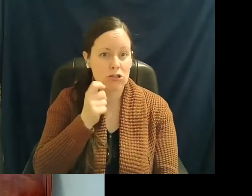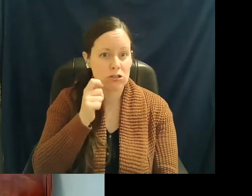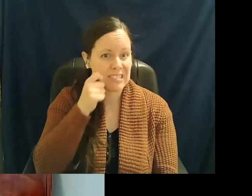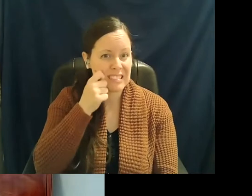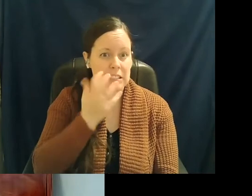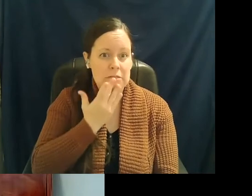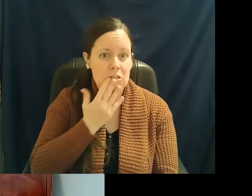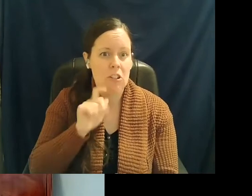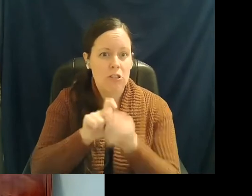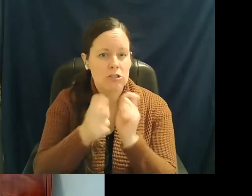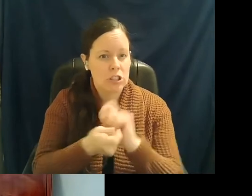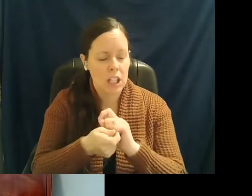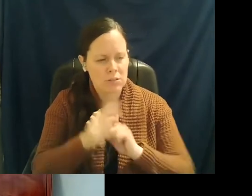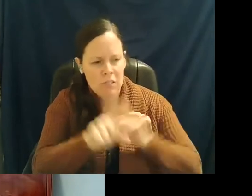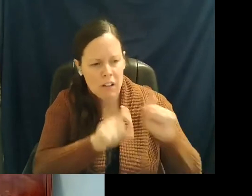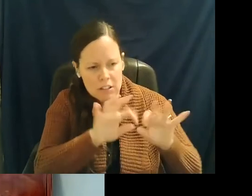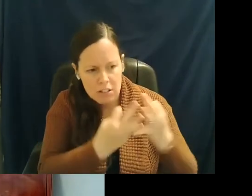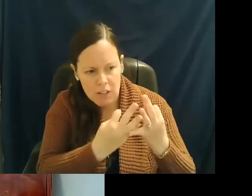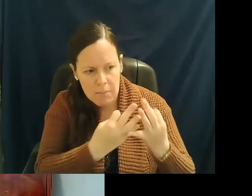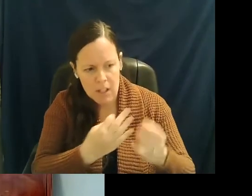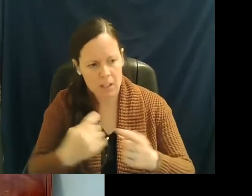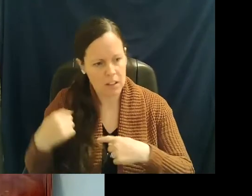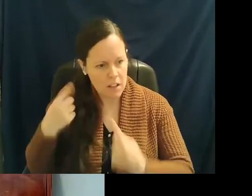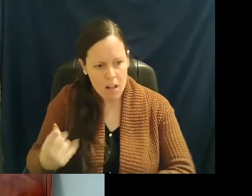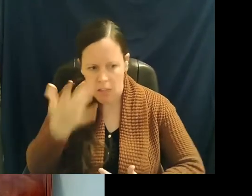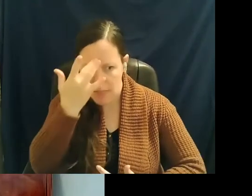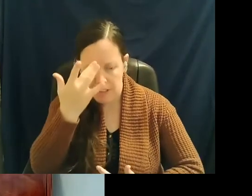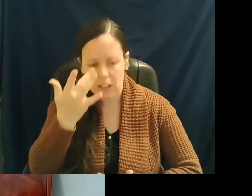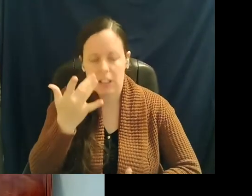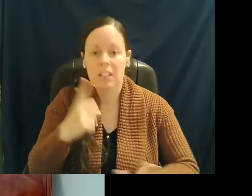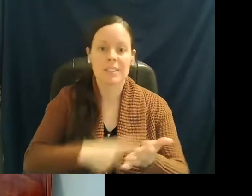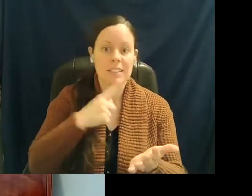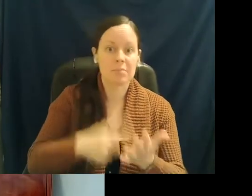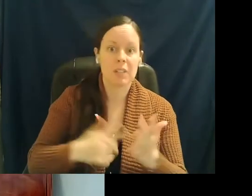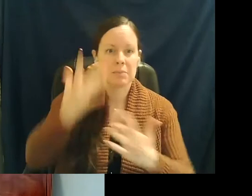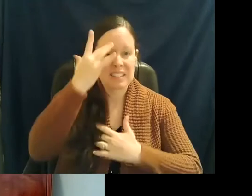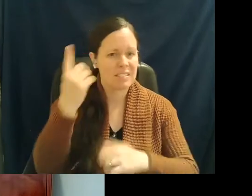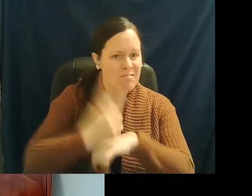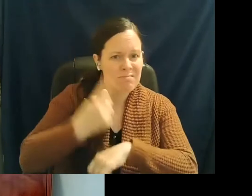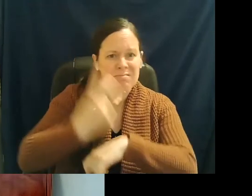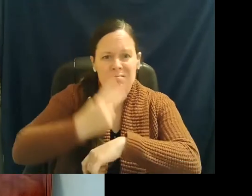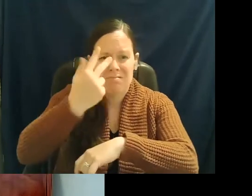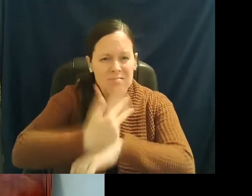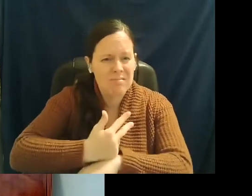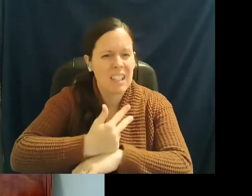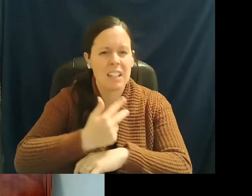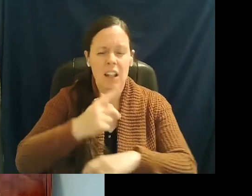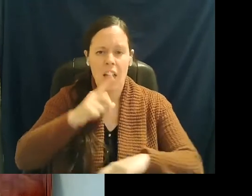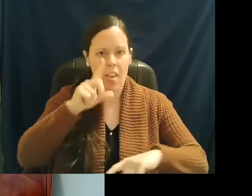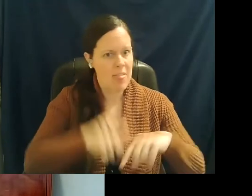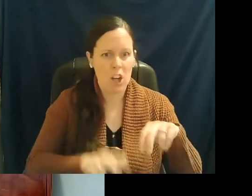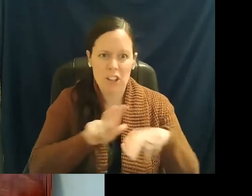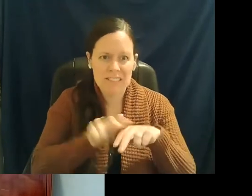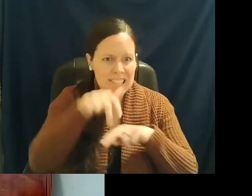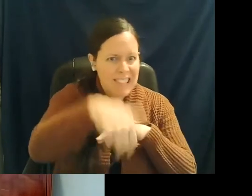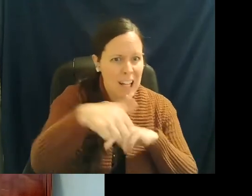you're asking the family members how long have they been sick, sometimes they've been sick for days. And unable to get off the sofa in the living